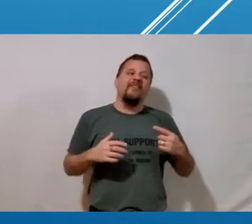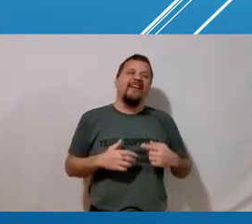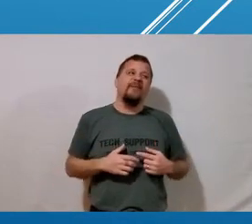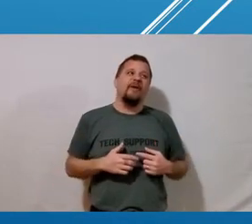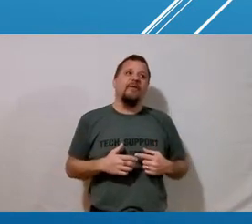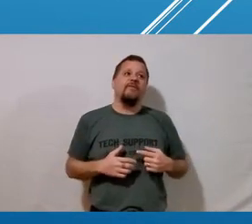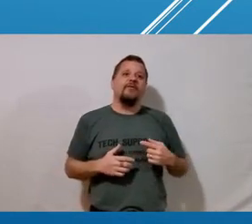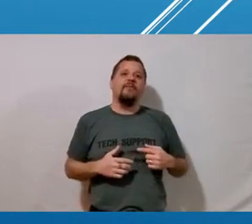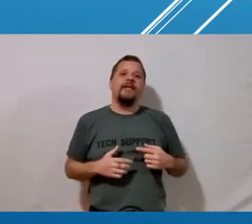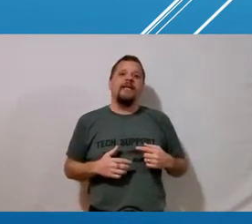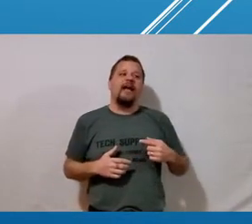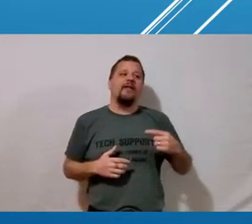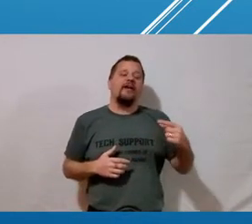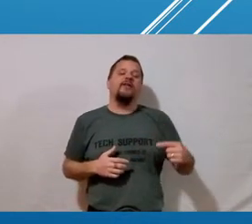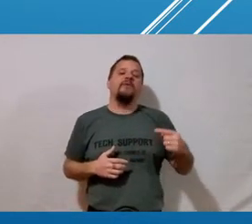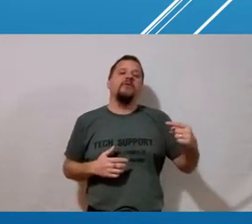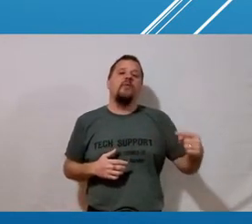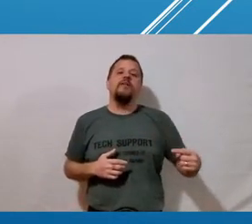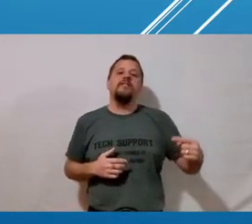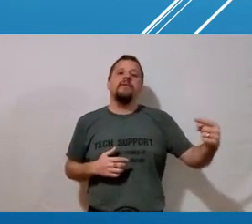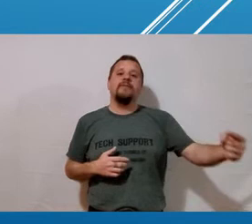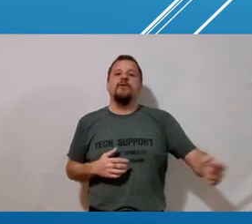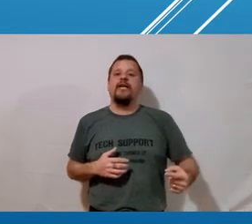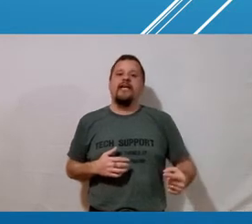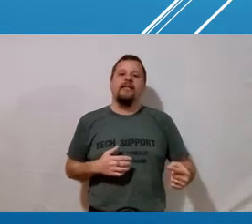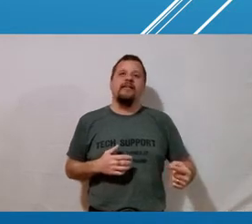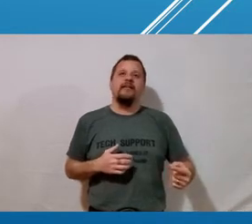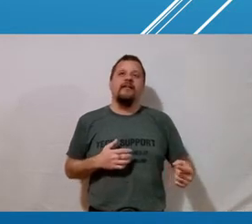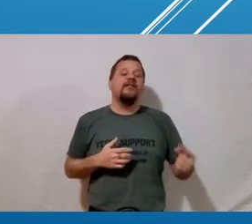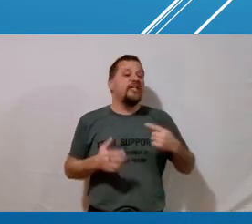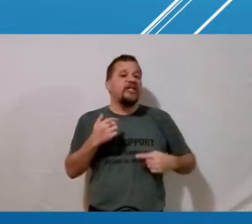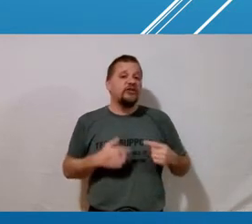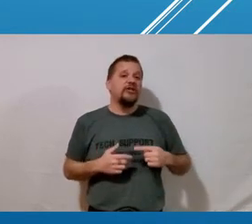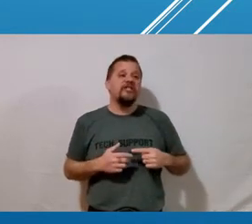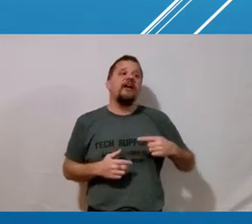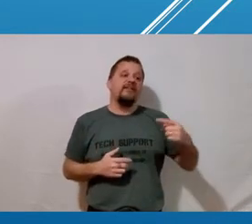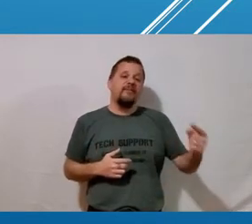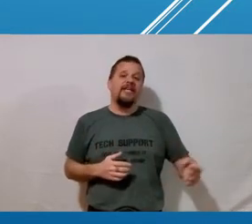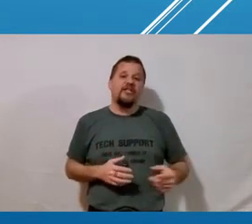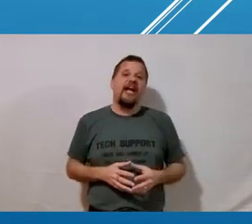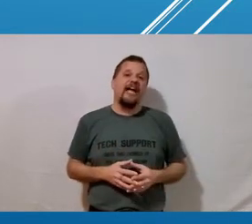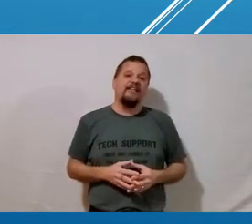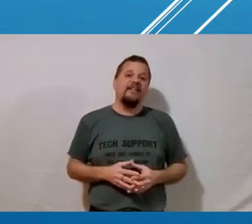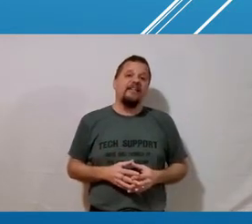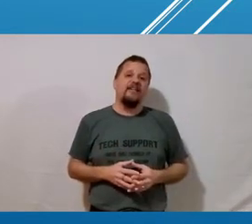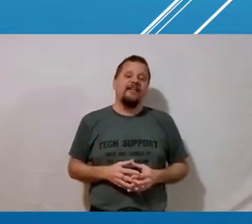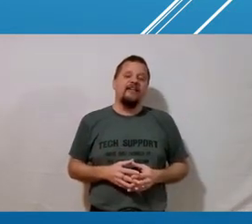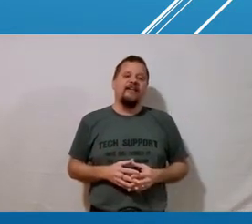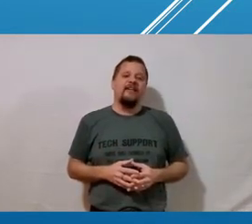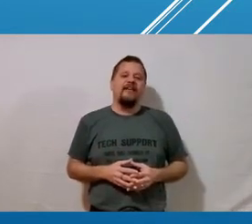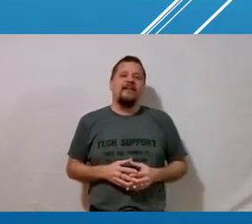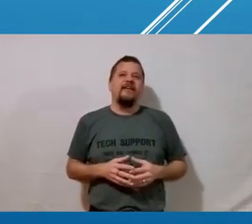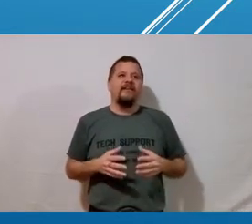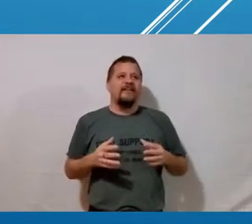but to think about for a minute how the other person wants to be communicated to change your style to match that